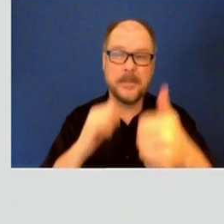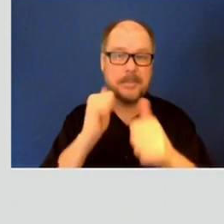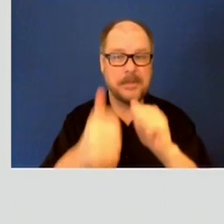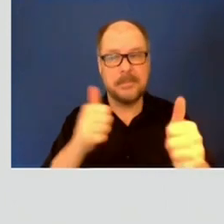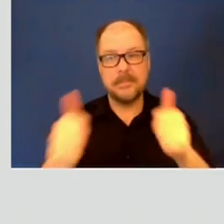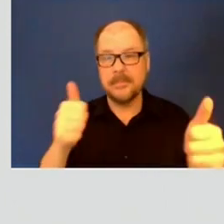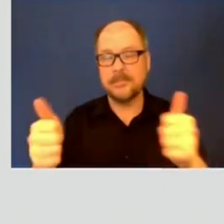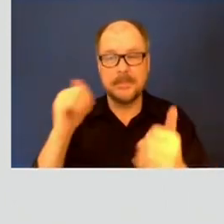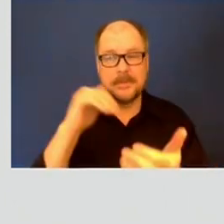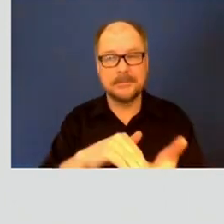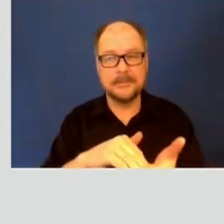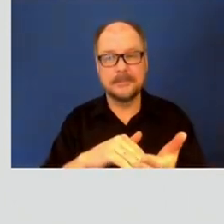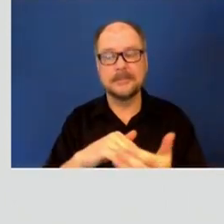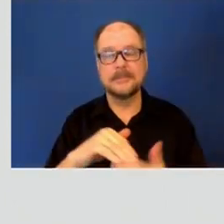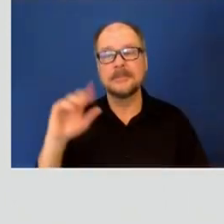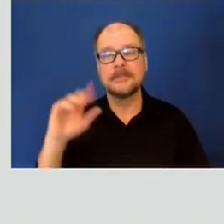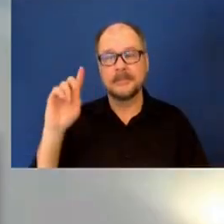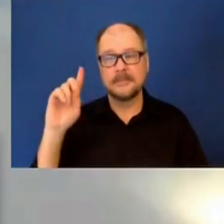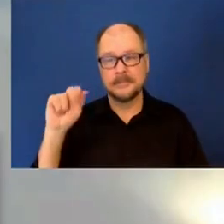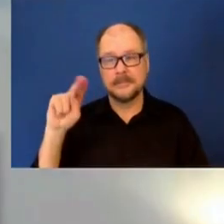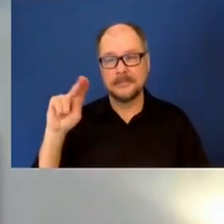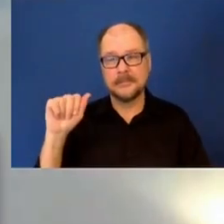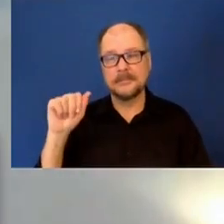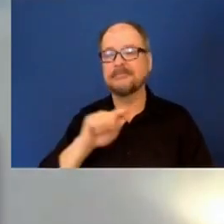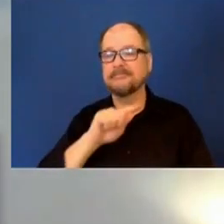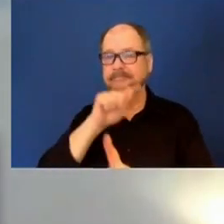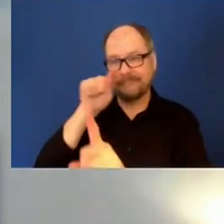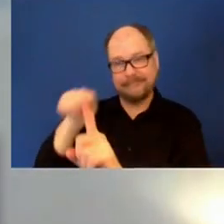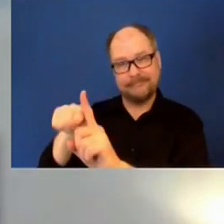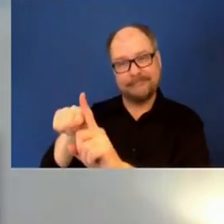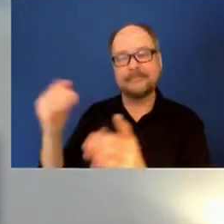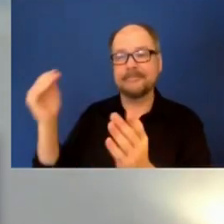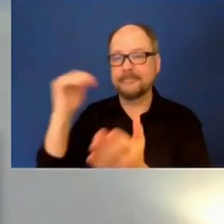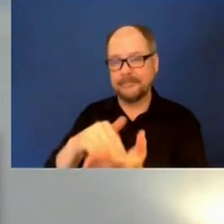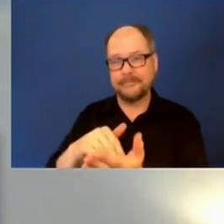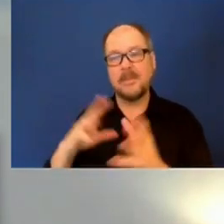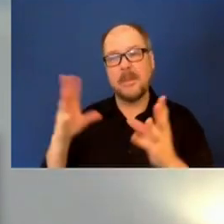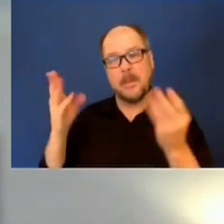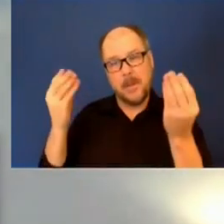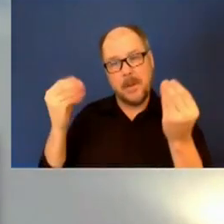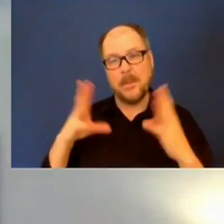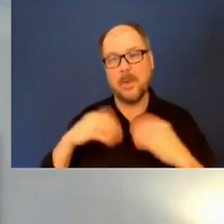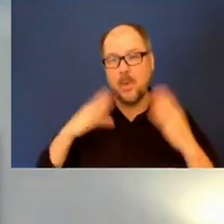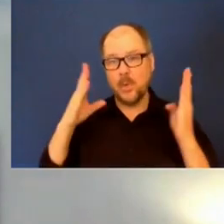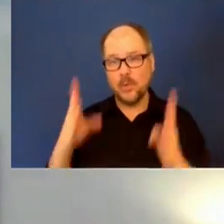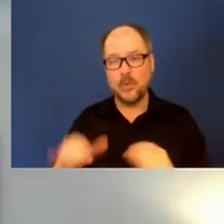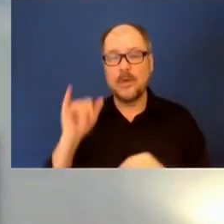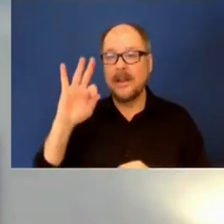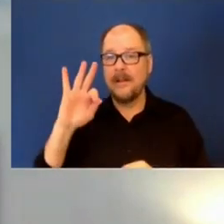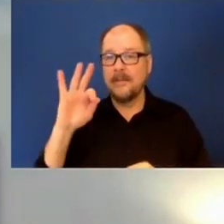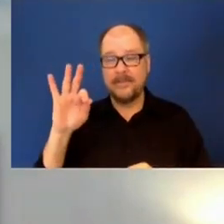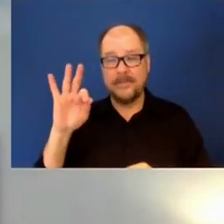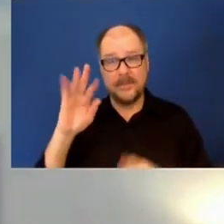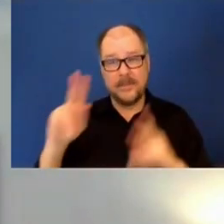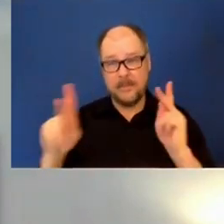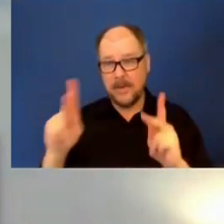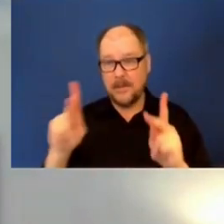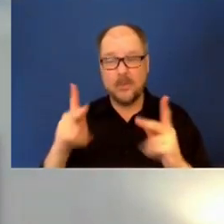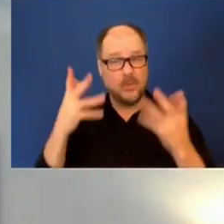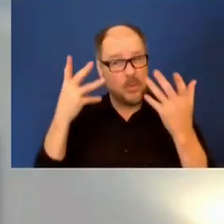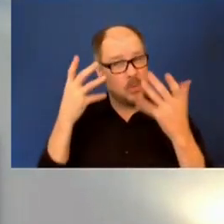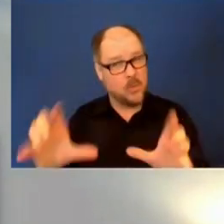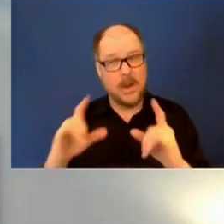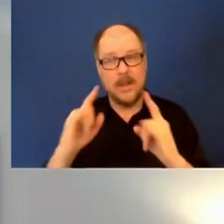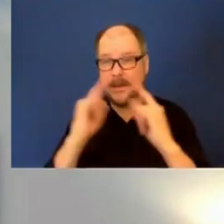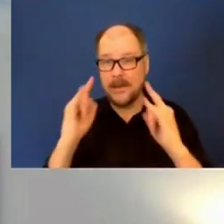Well, I mean, you know, it's again, I think it goes back to the property owners doing what they can. If they don't want these folks camping on their property and they have to do what